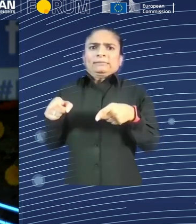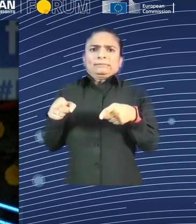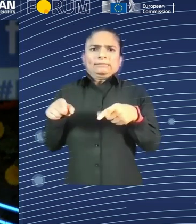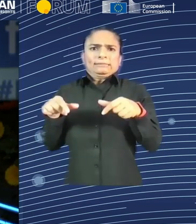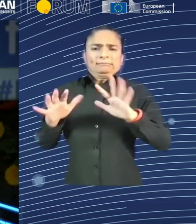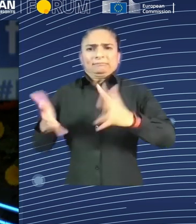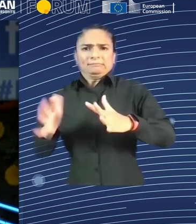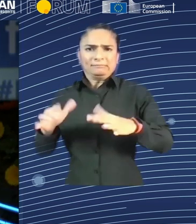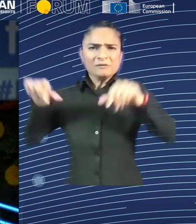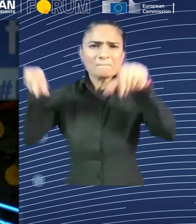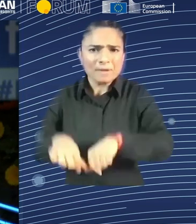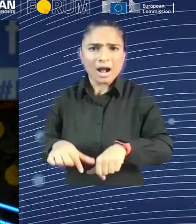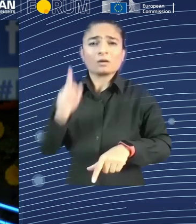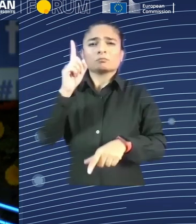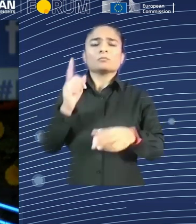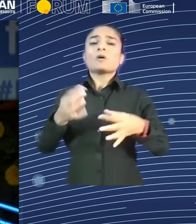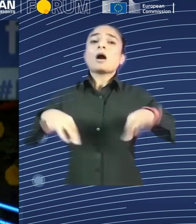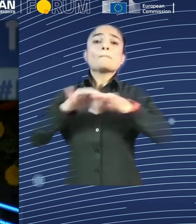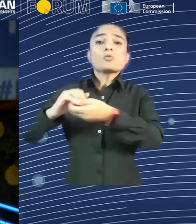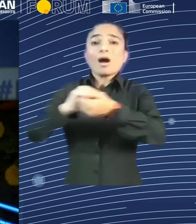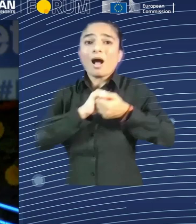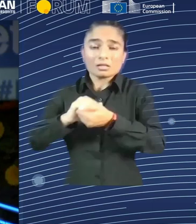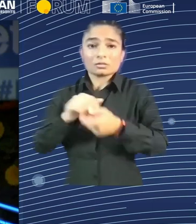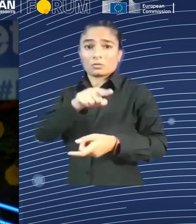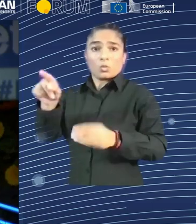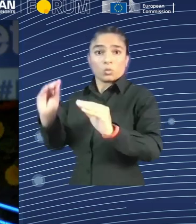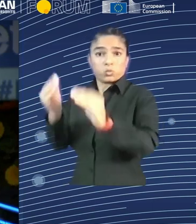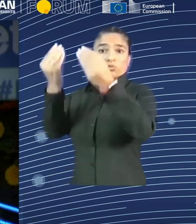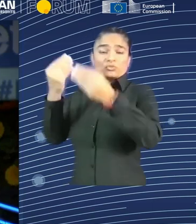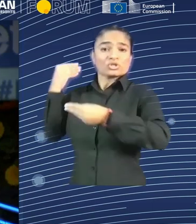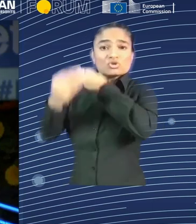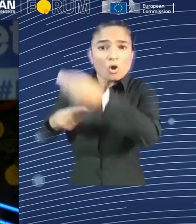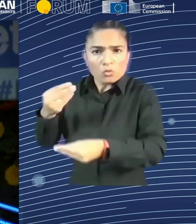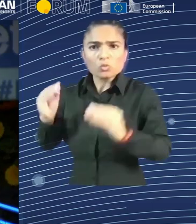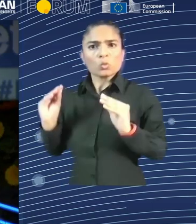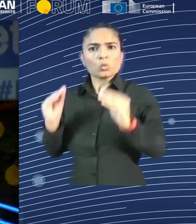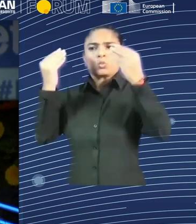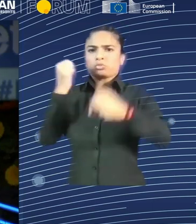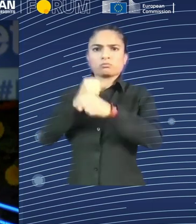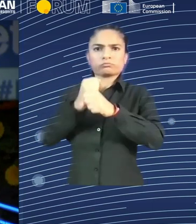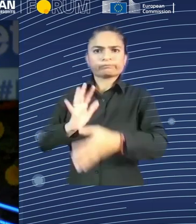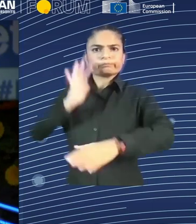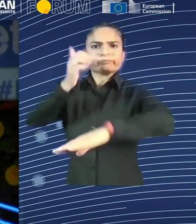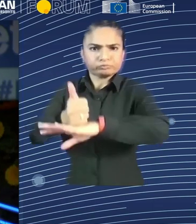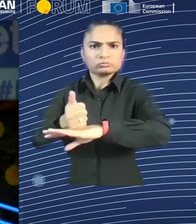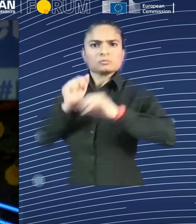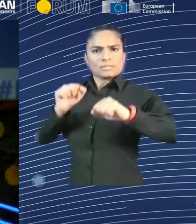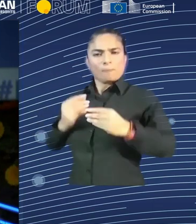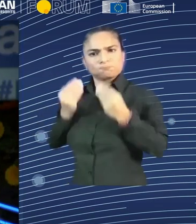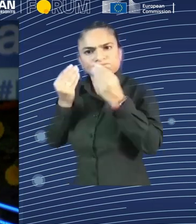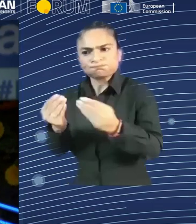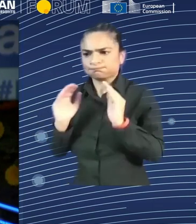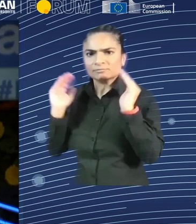nets, it's very important for them to be able to shape a society that they will be by far better prepared to do